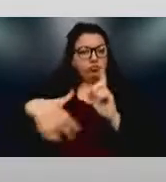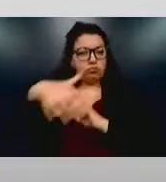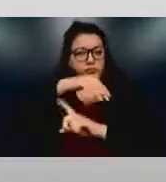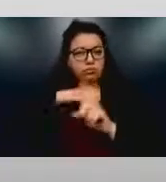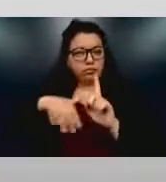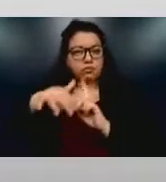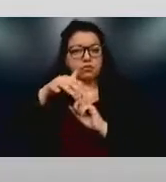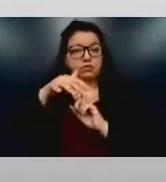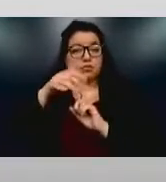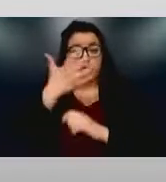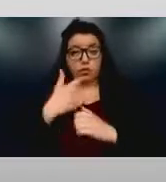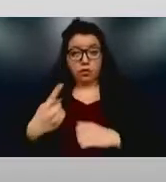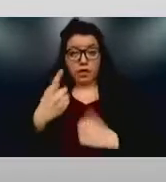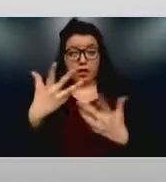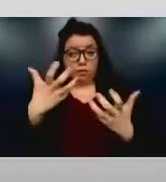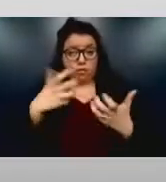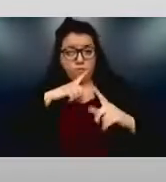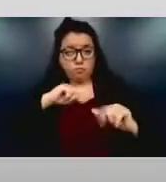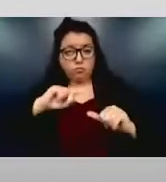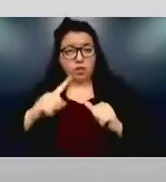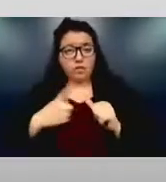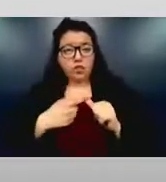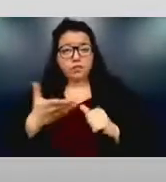anybody like to start?